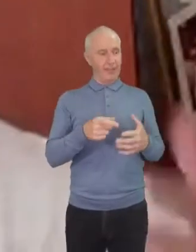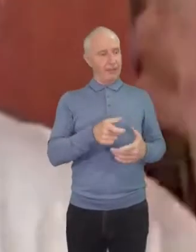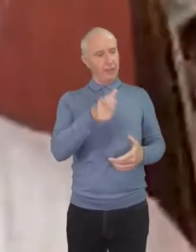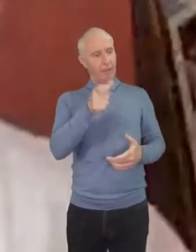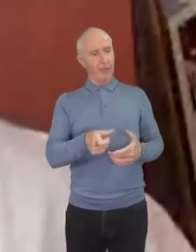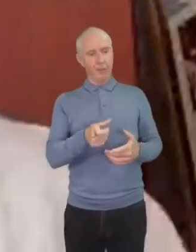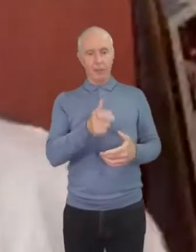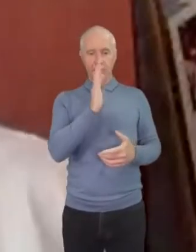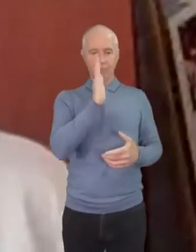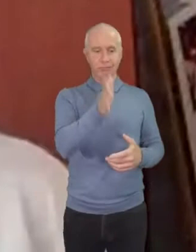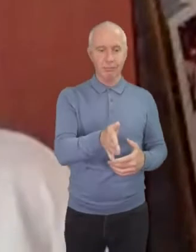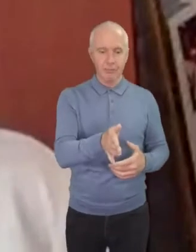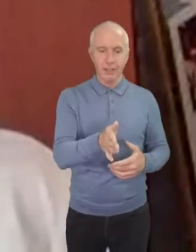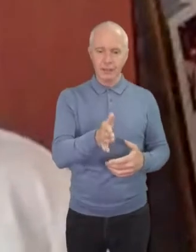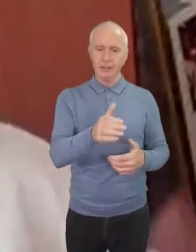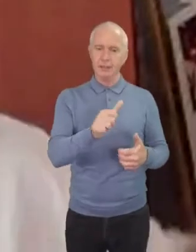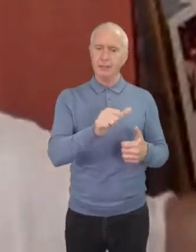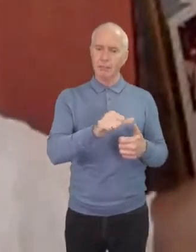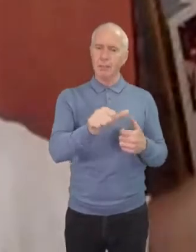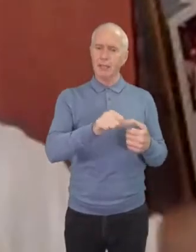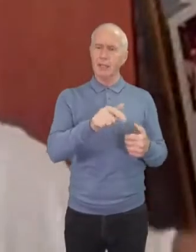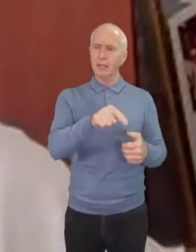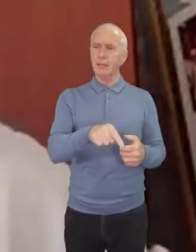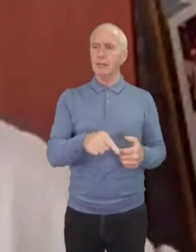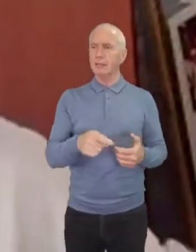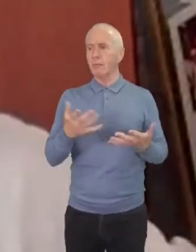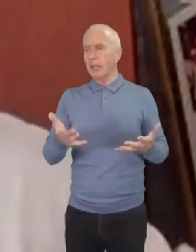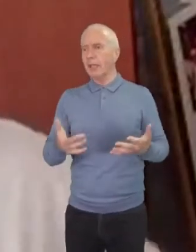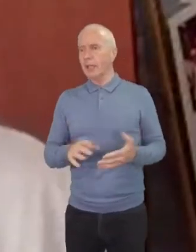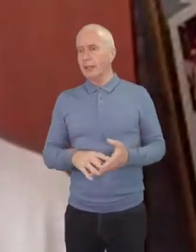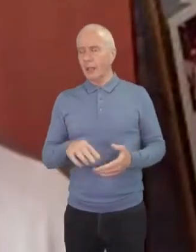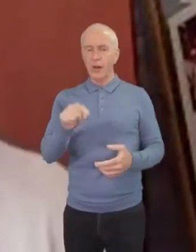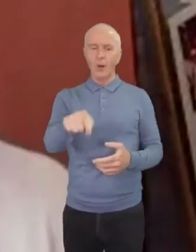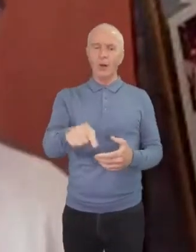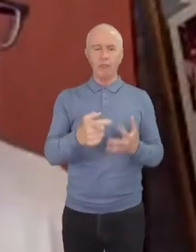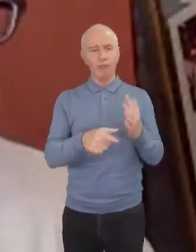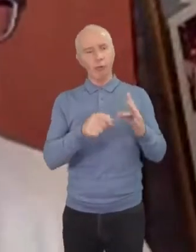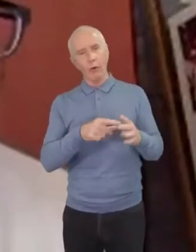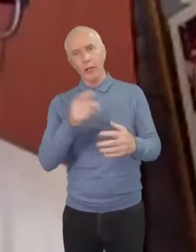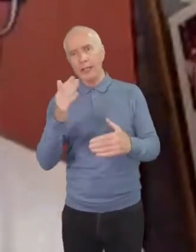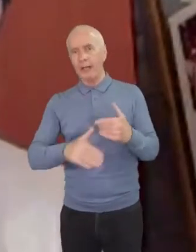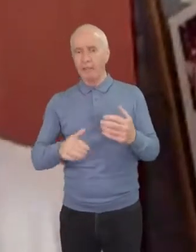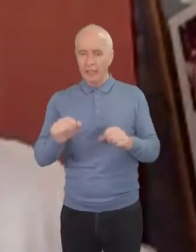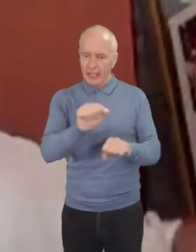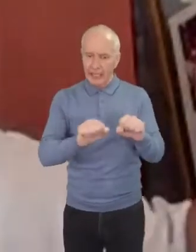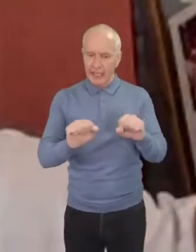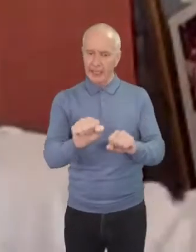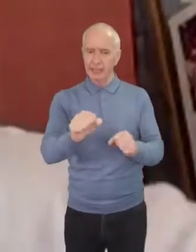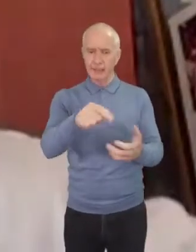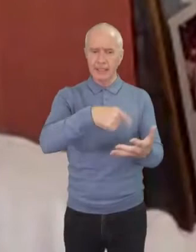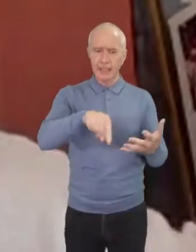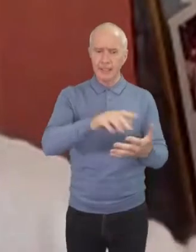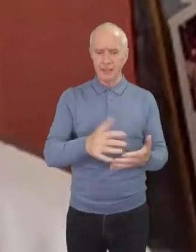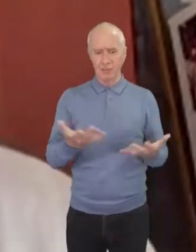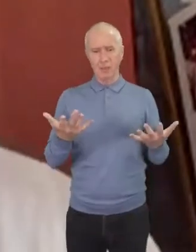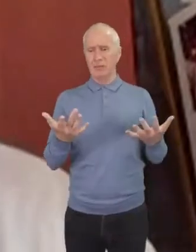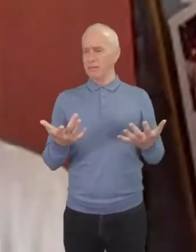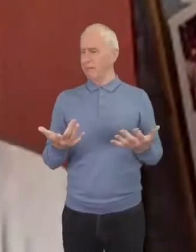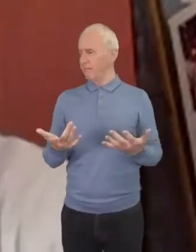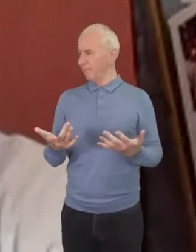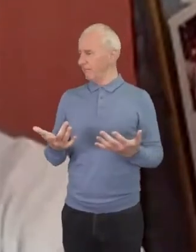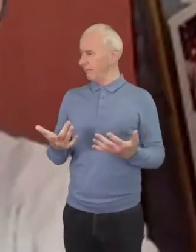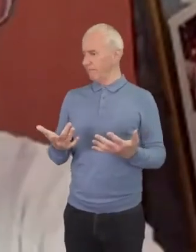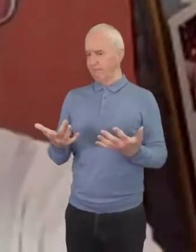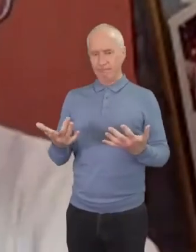you hear someone go well you know roy never cleans up his dishes and that may be true but like what you just did to kind